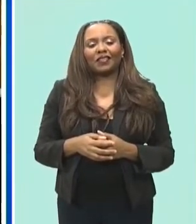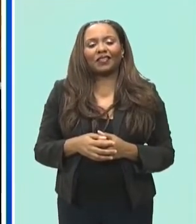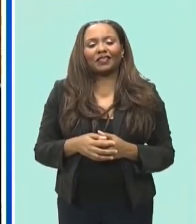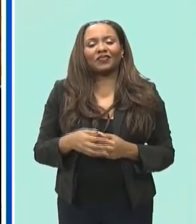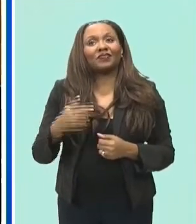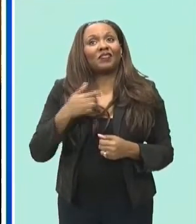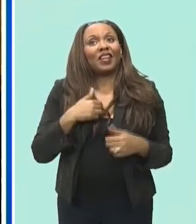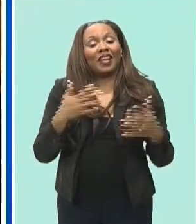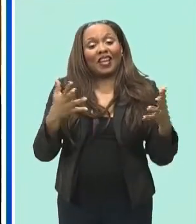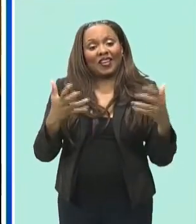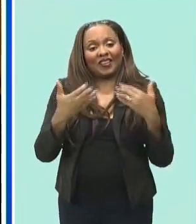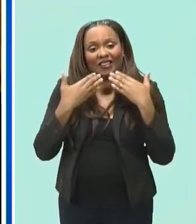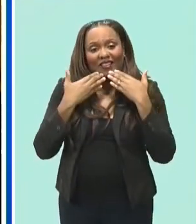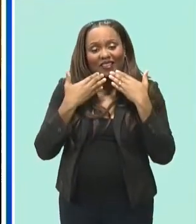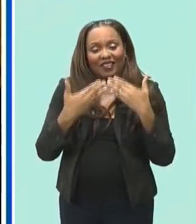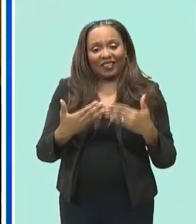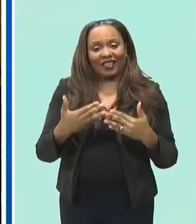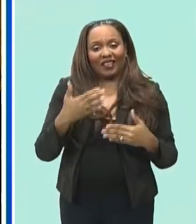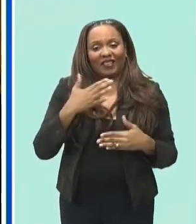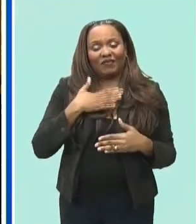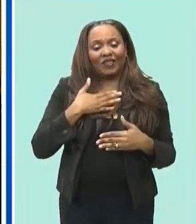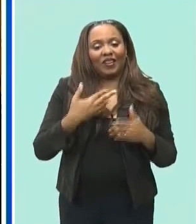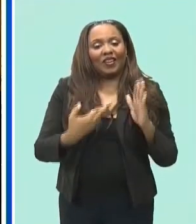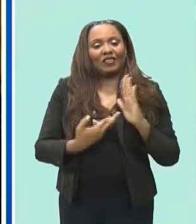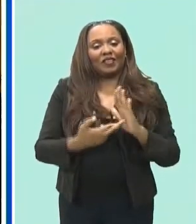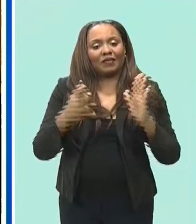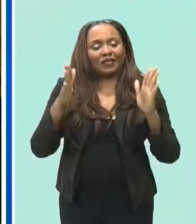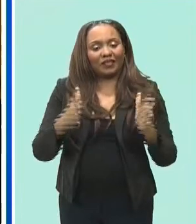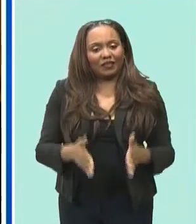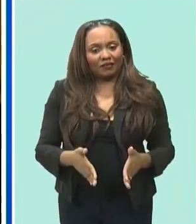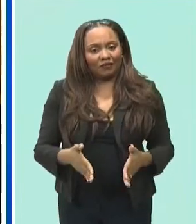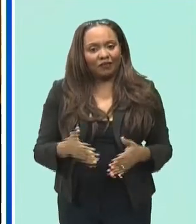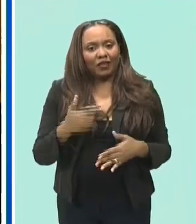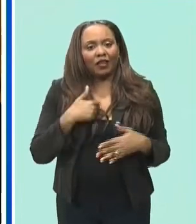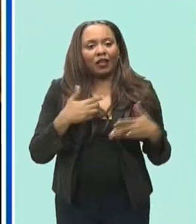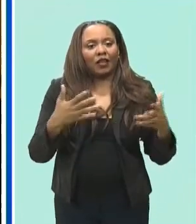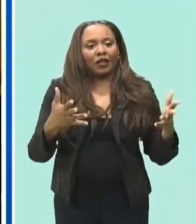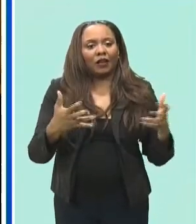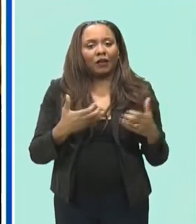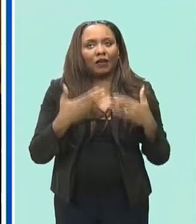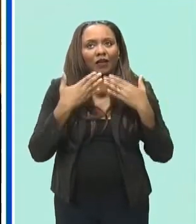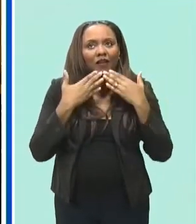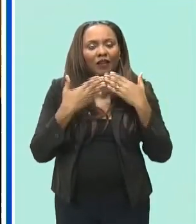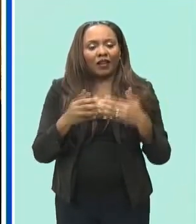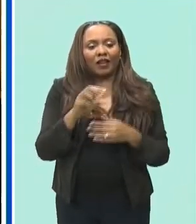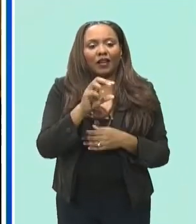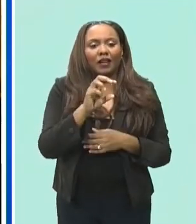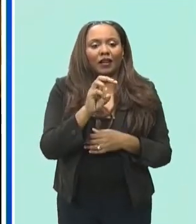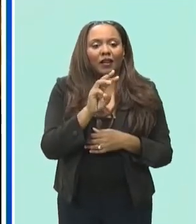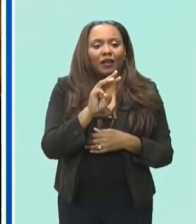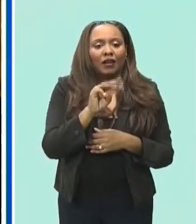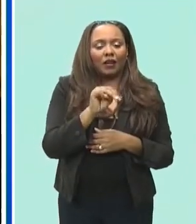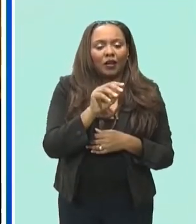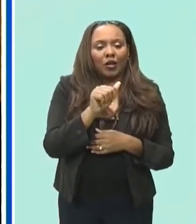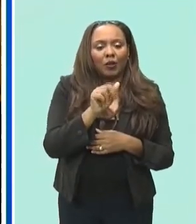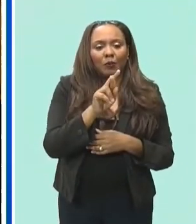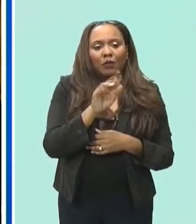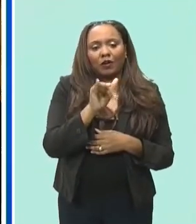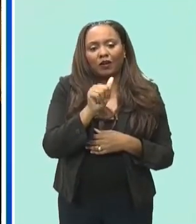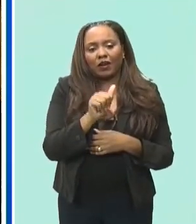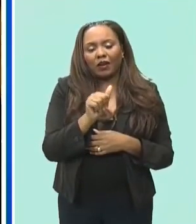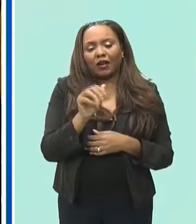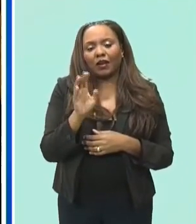constitution representative representative and a thank the real back child and many other